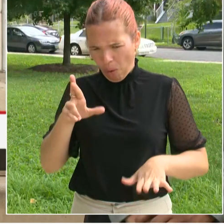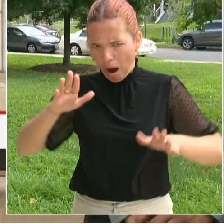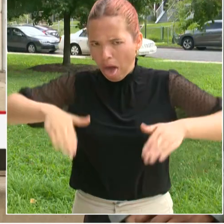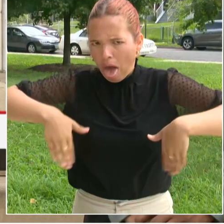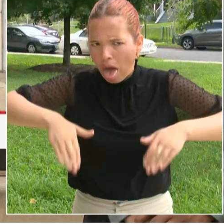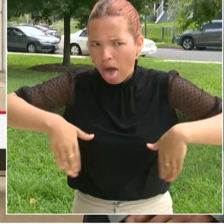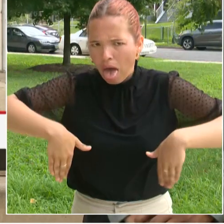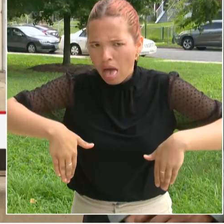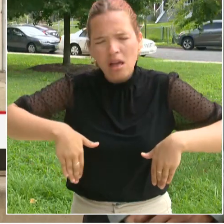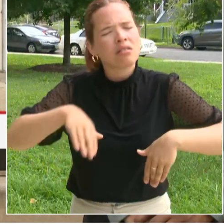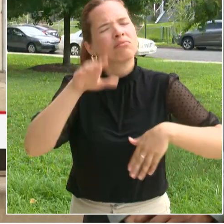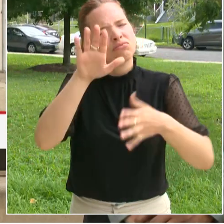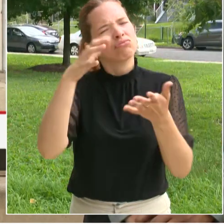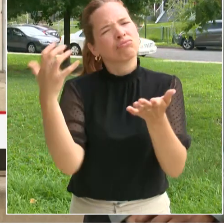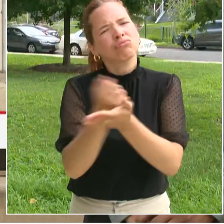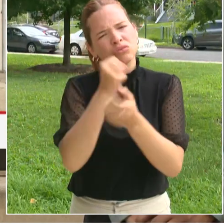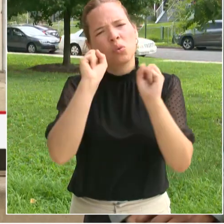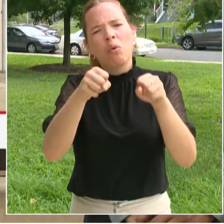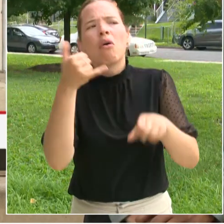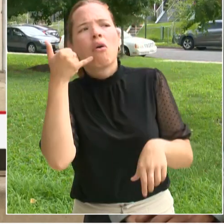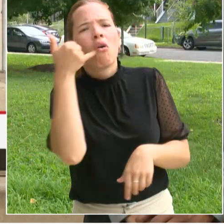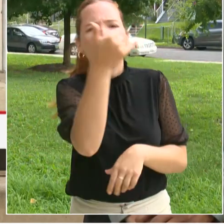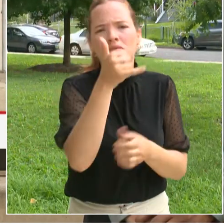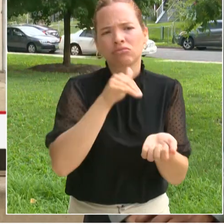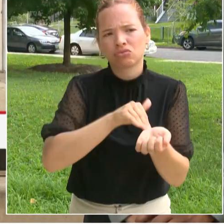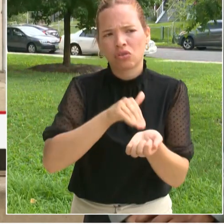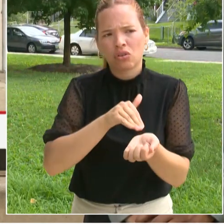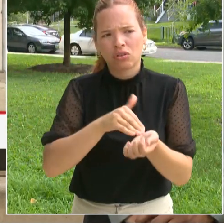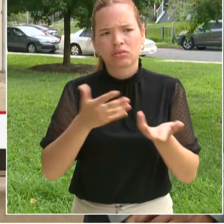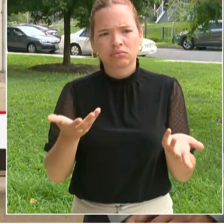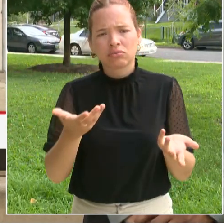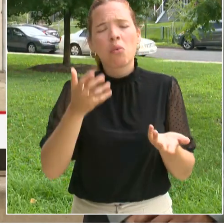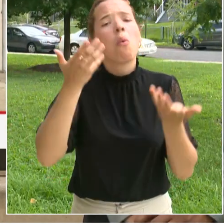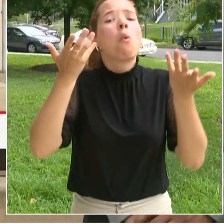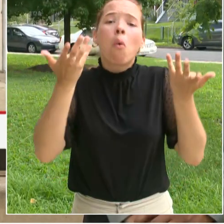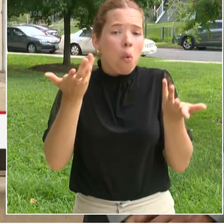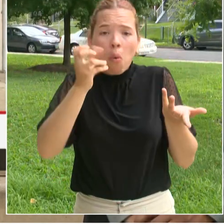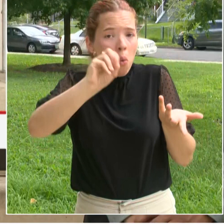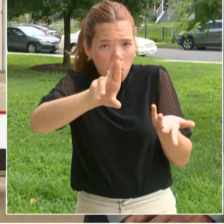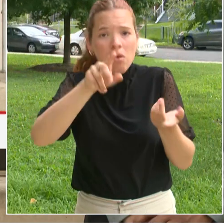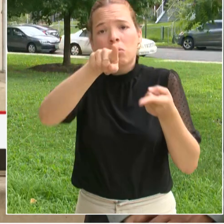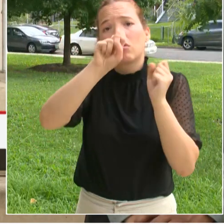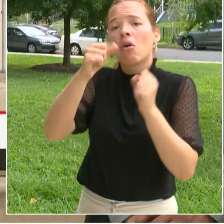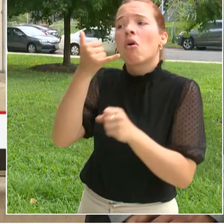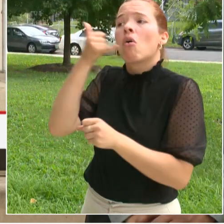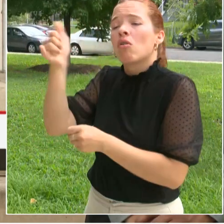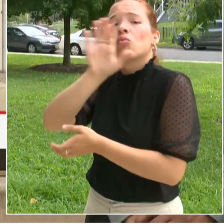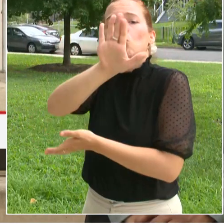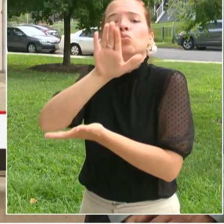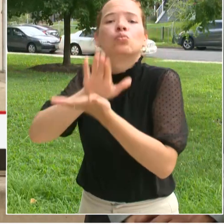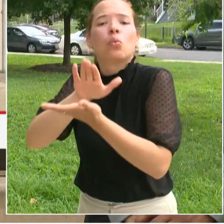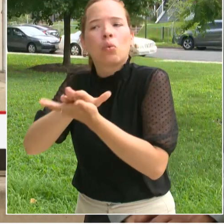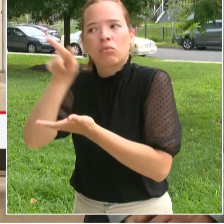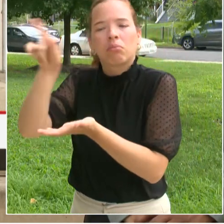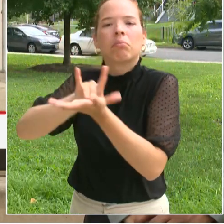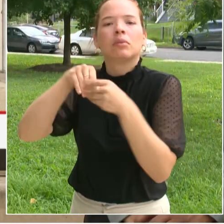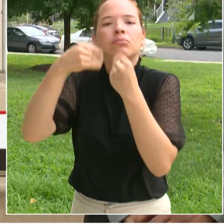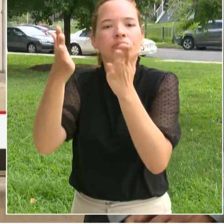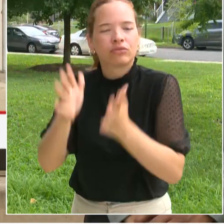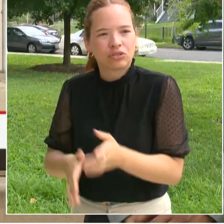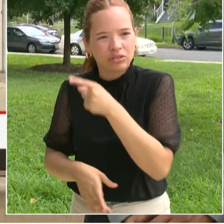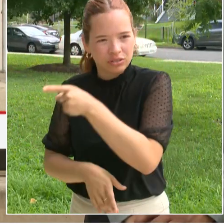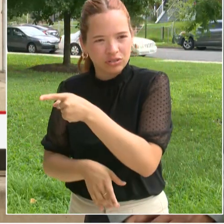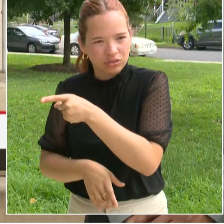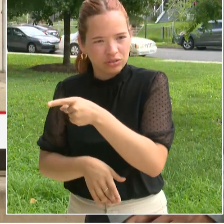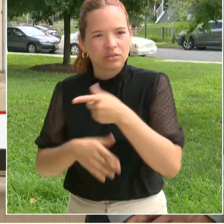your primary care provider, calling your school enrollment office, your school nurse, your school-based health center, because that's the easy part.